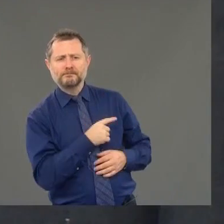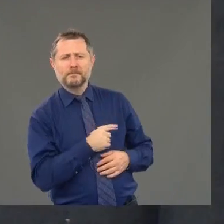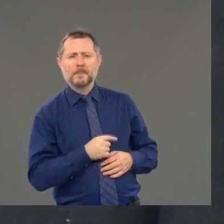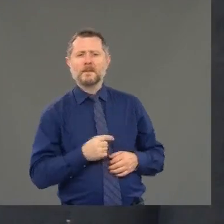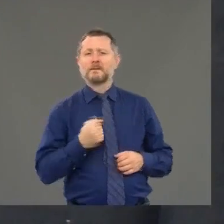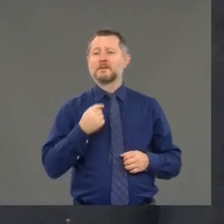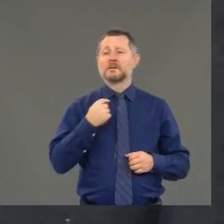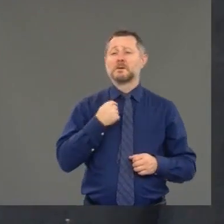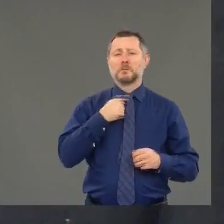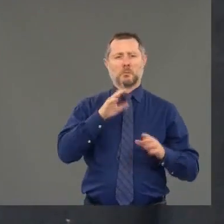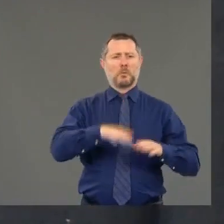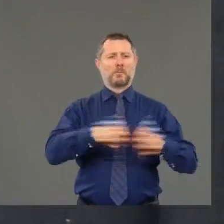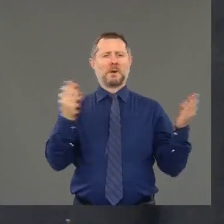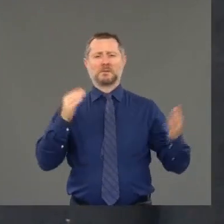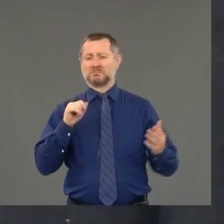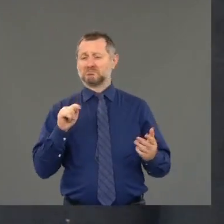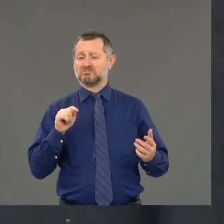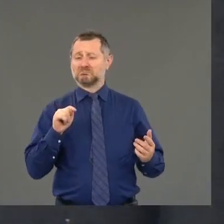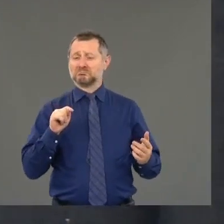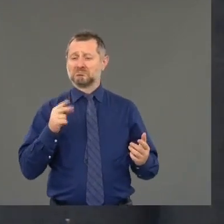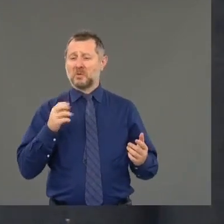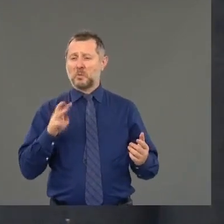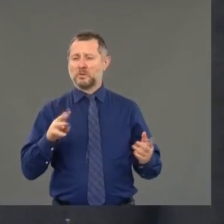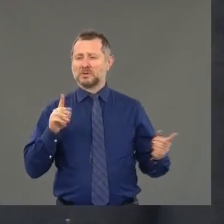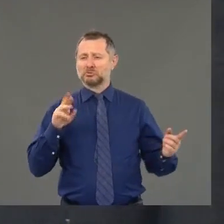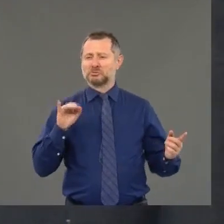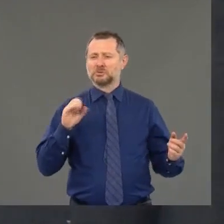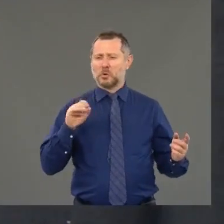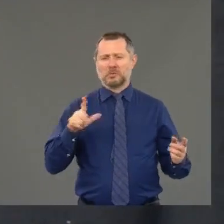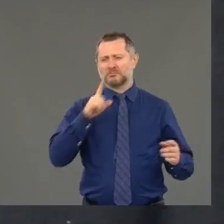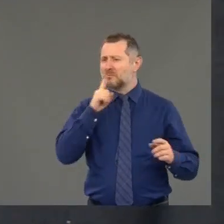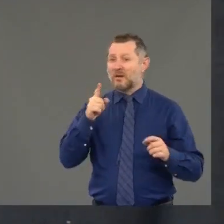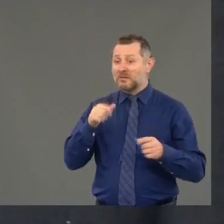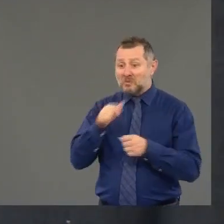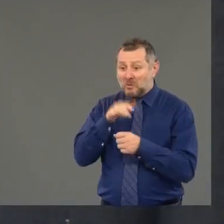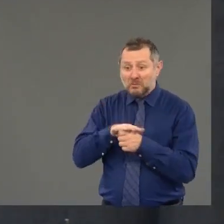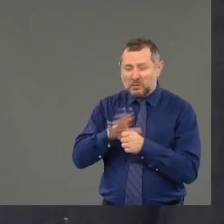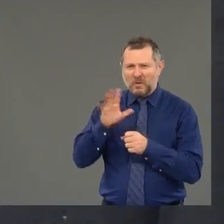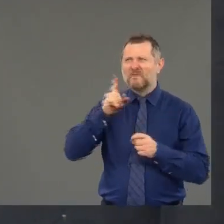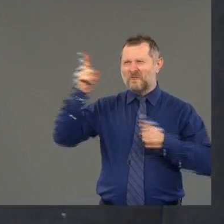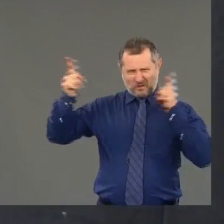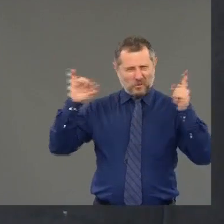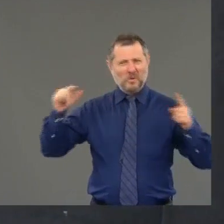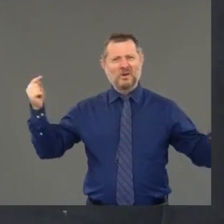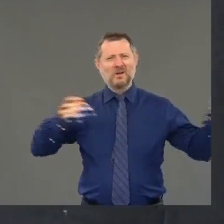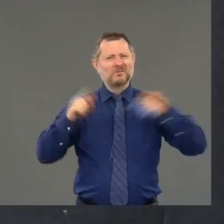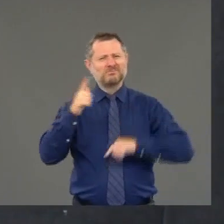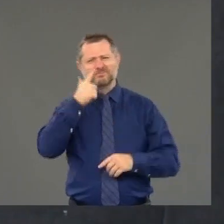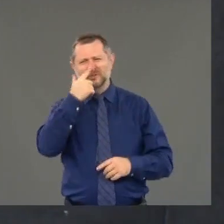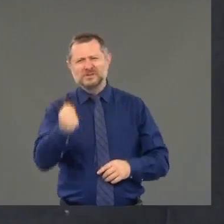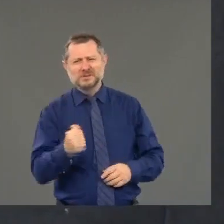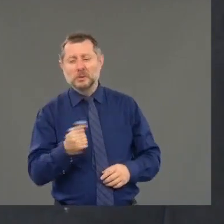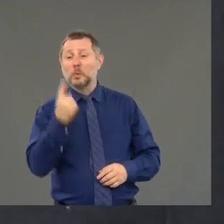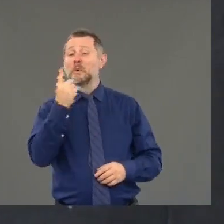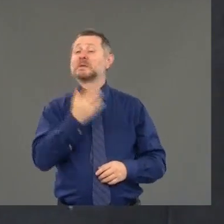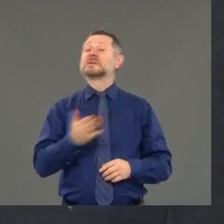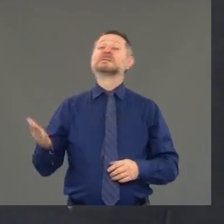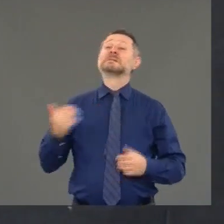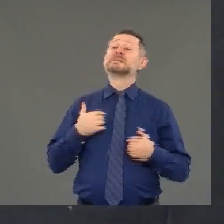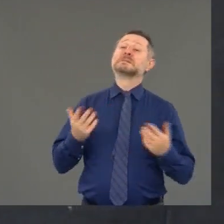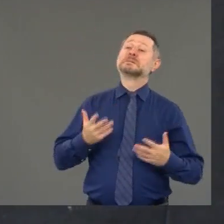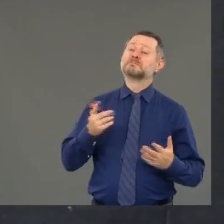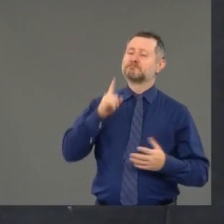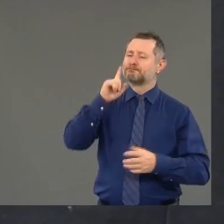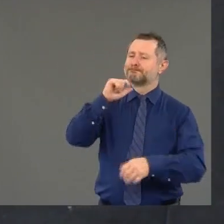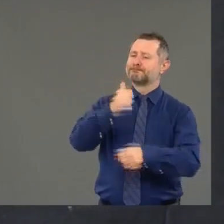of this path from beyond the people that live in this region. So in addition to what the governor pointed out, one of the things that we have in our kiosks,